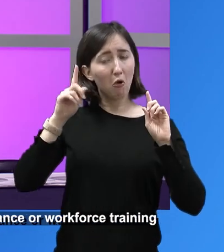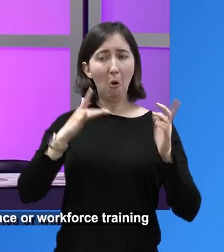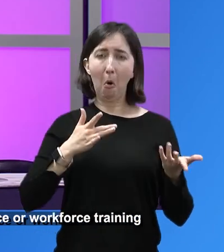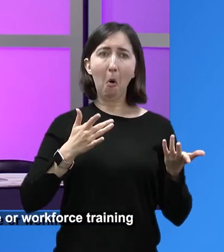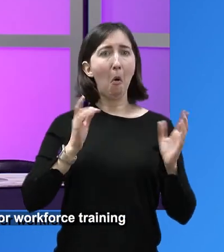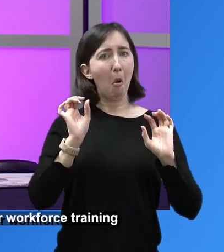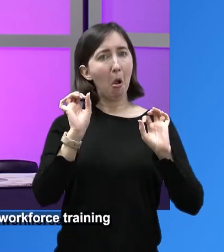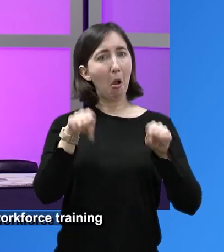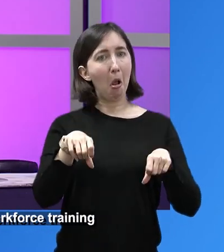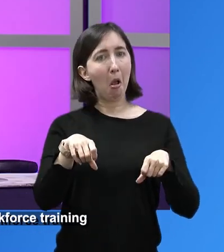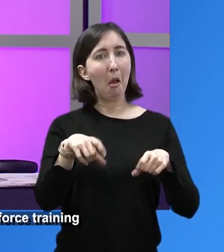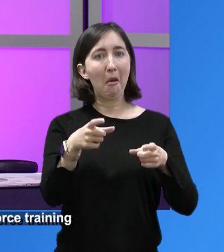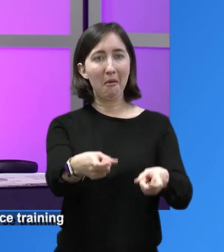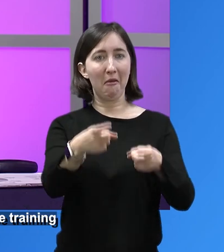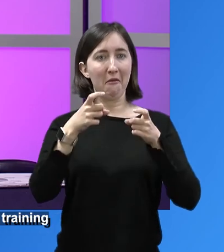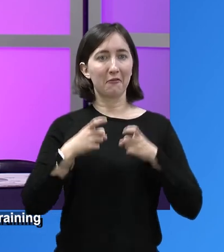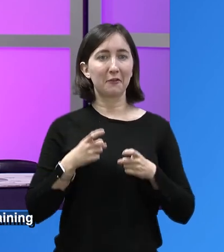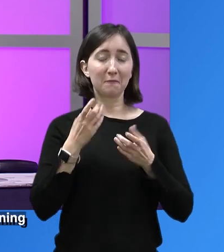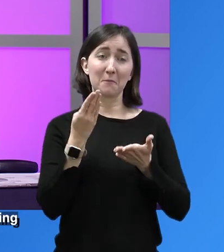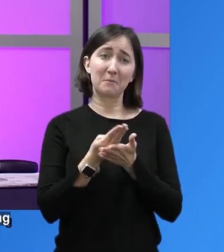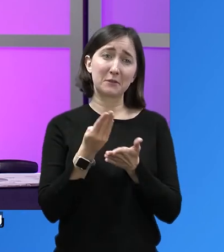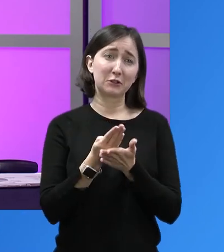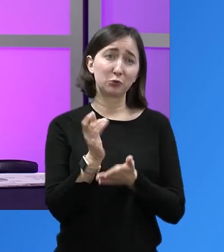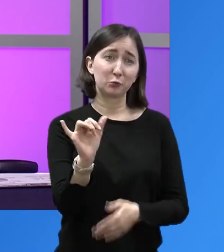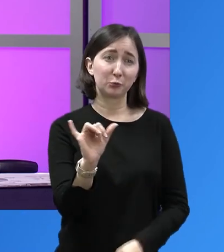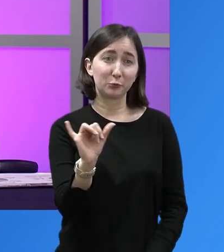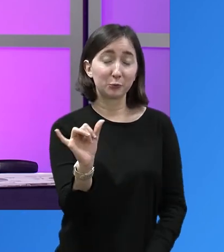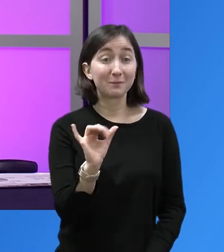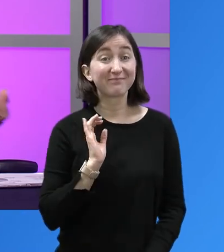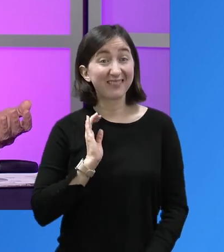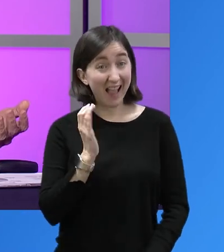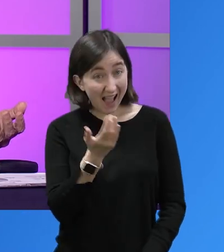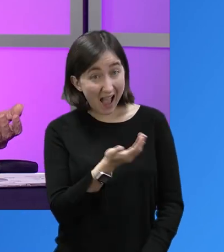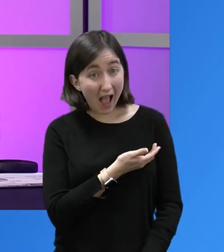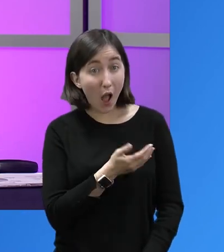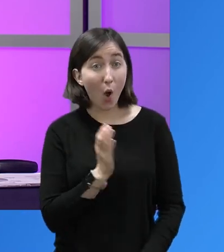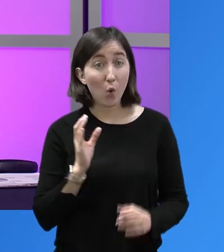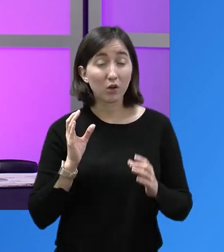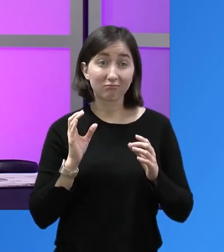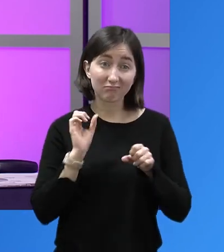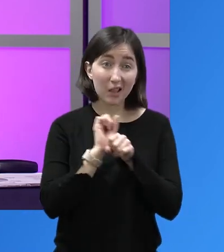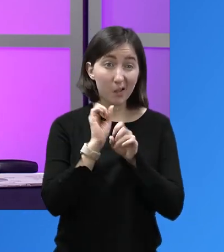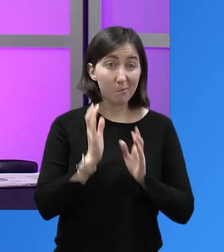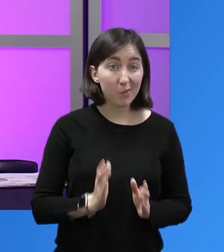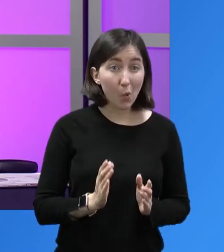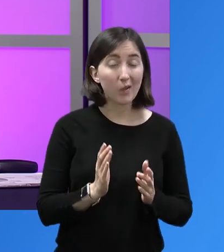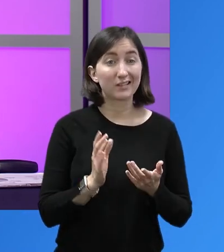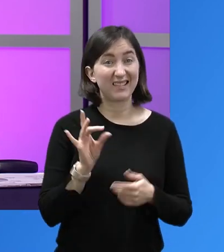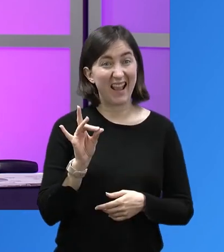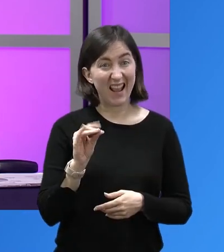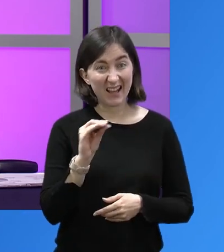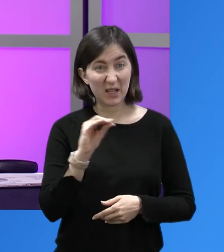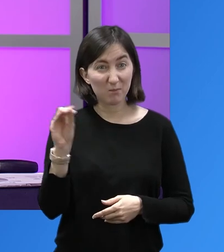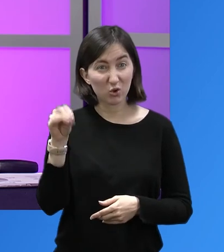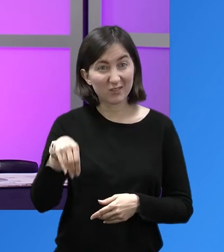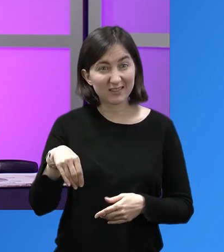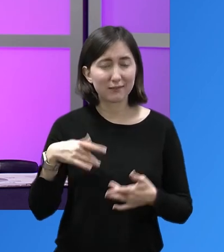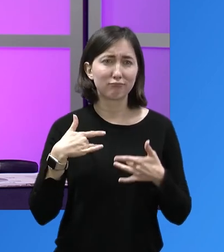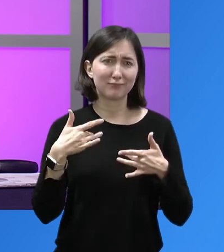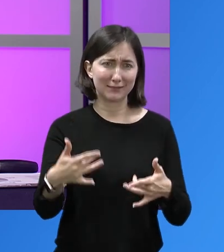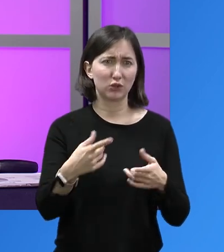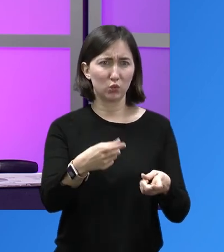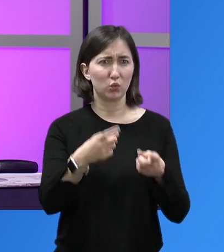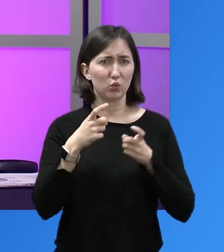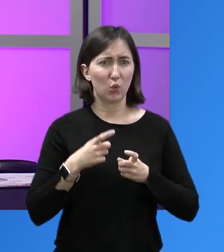customers, when they are successful or are helping live fund, but even our employees, over 80% of our own employees